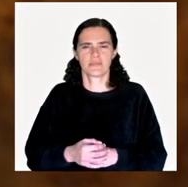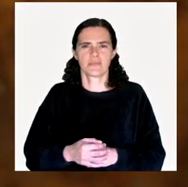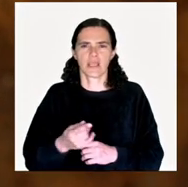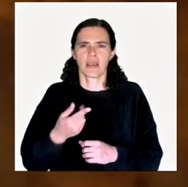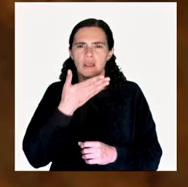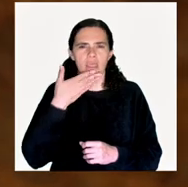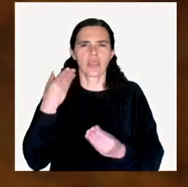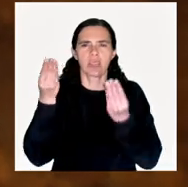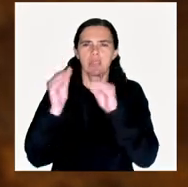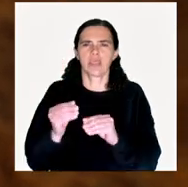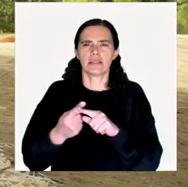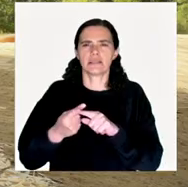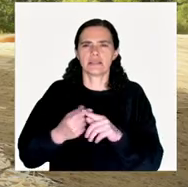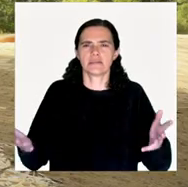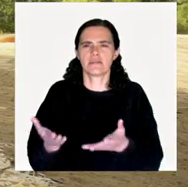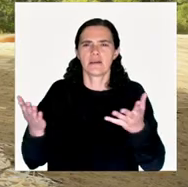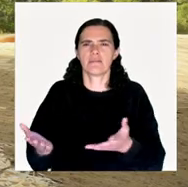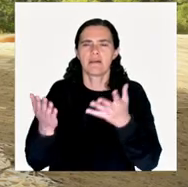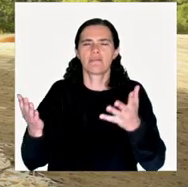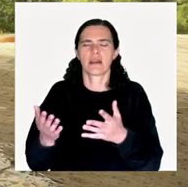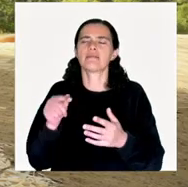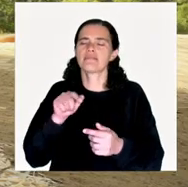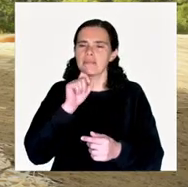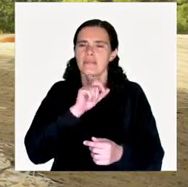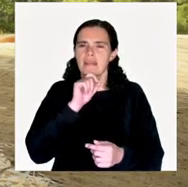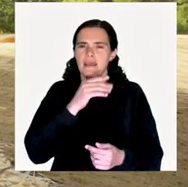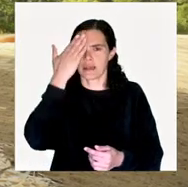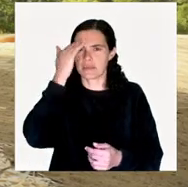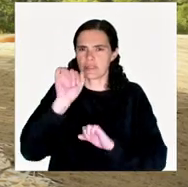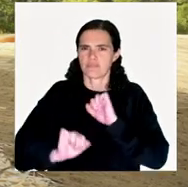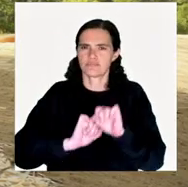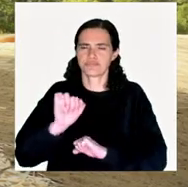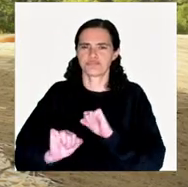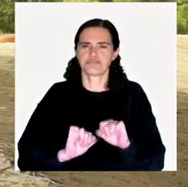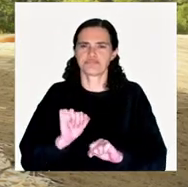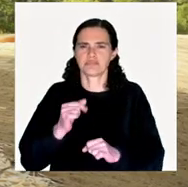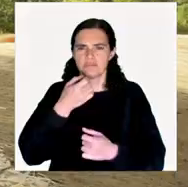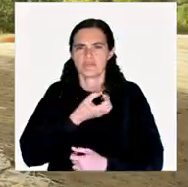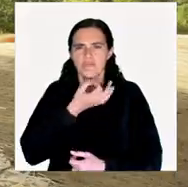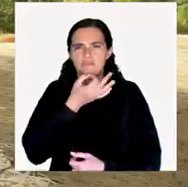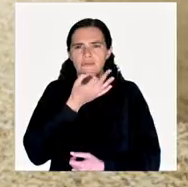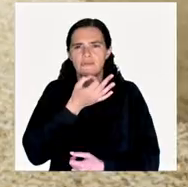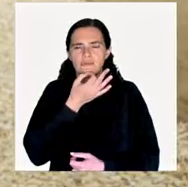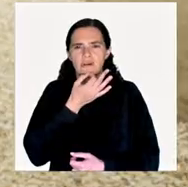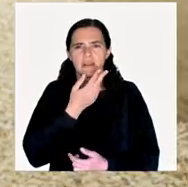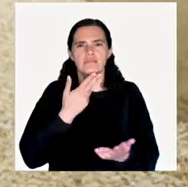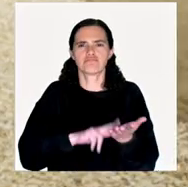I would say, aesthetic motivation is his ability to